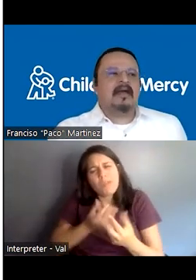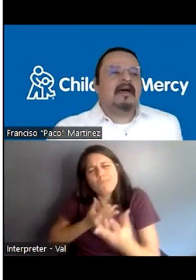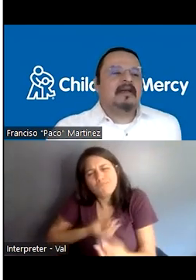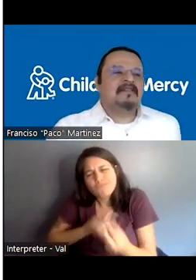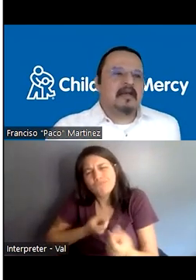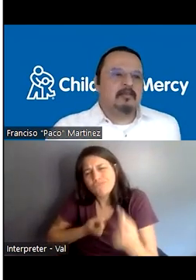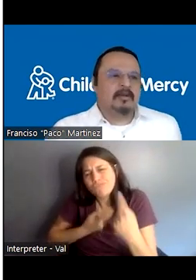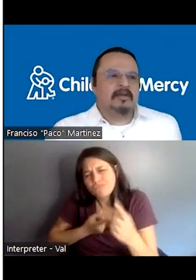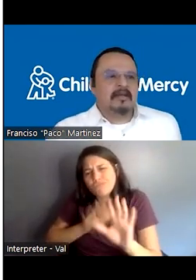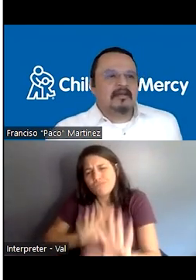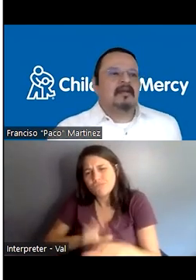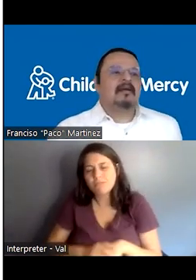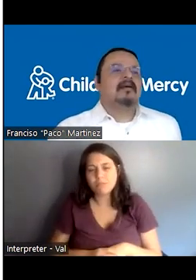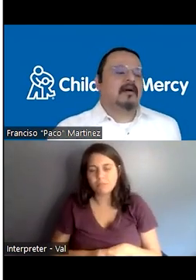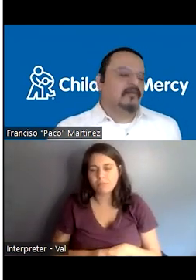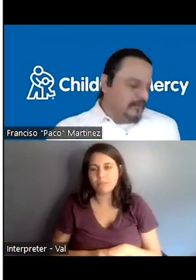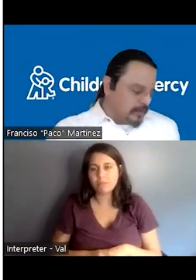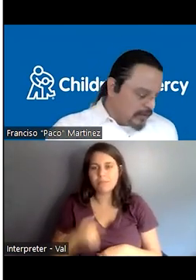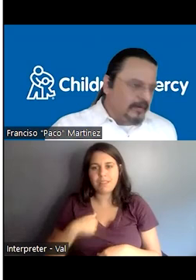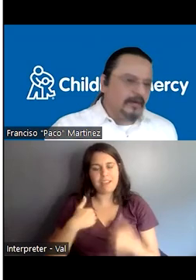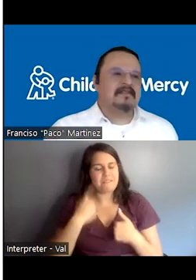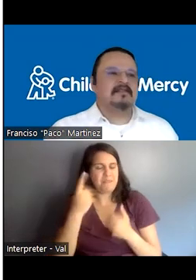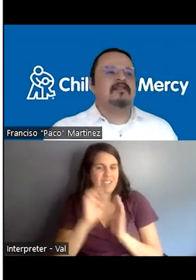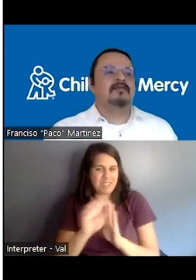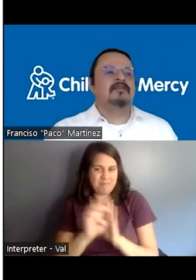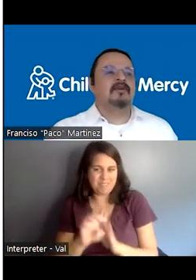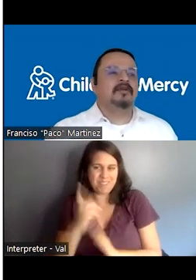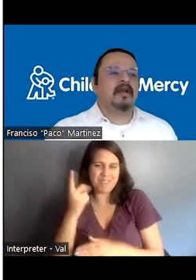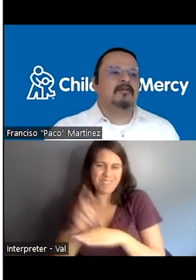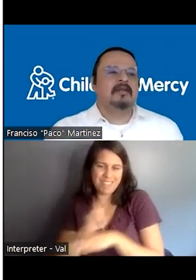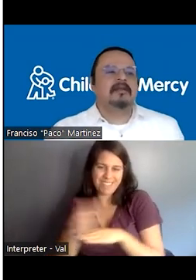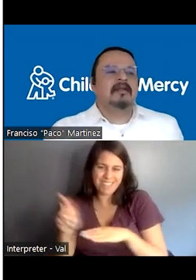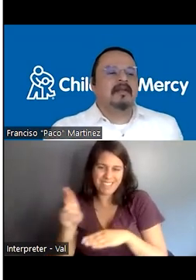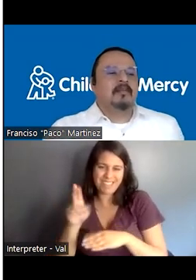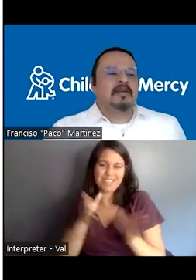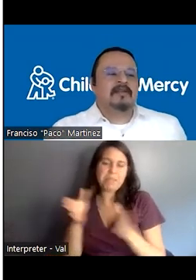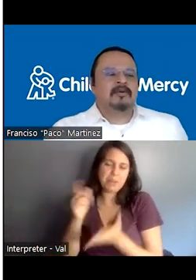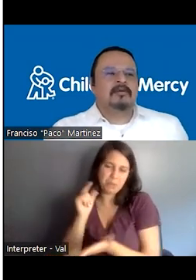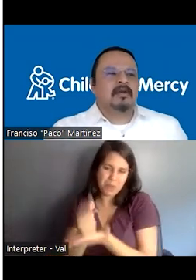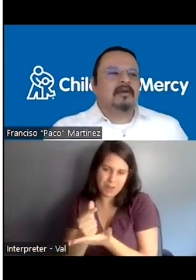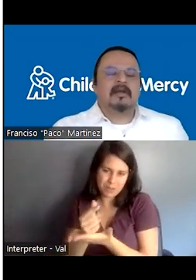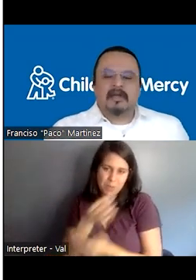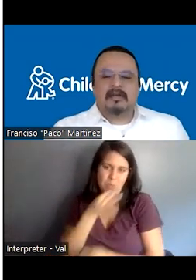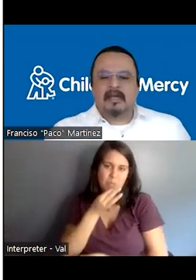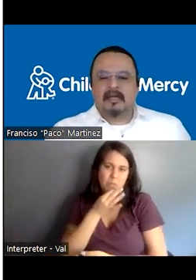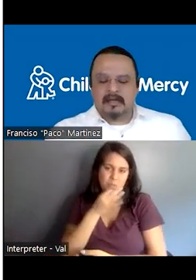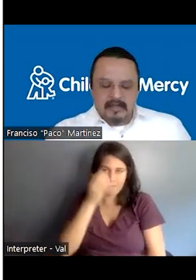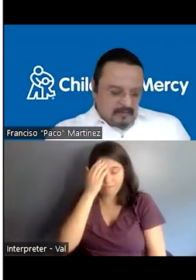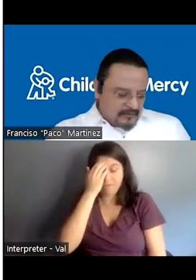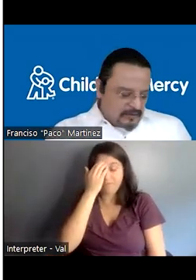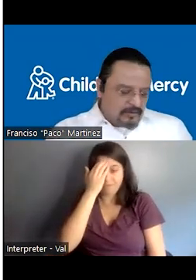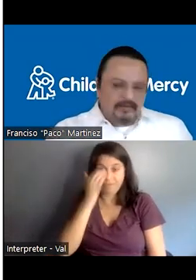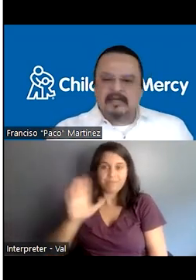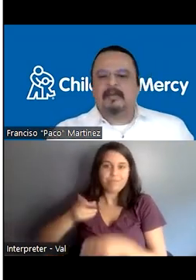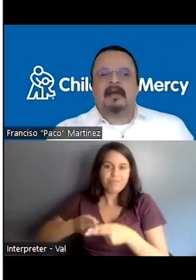share an example that of one of our residents who is going to graduate pretty soon. And, and her